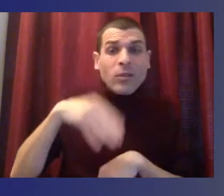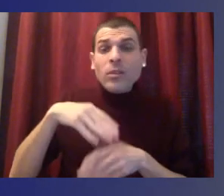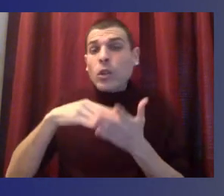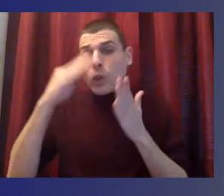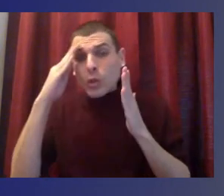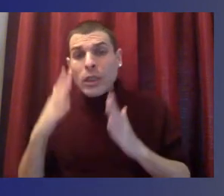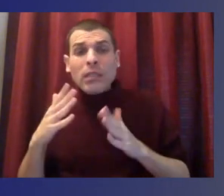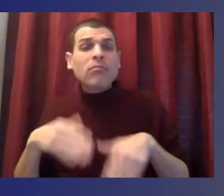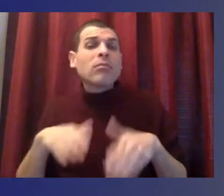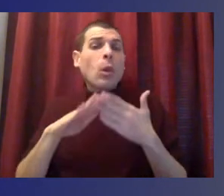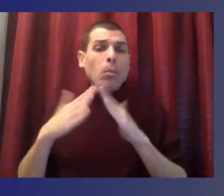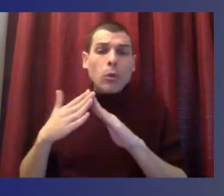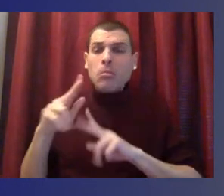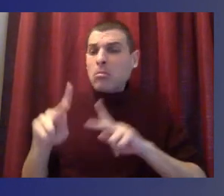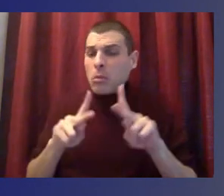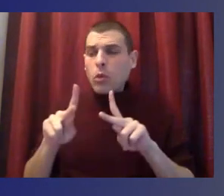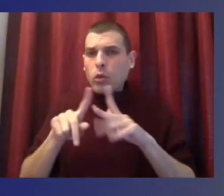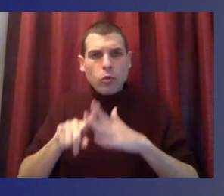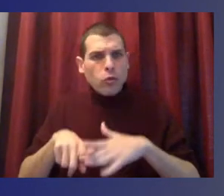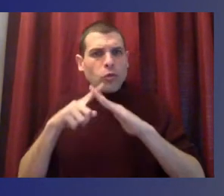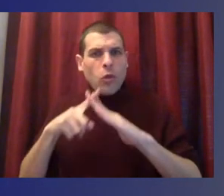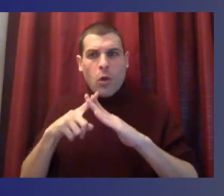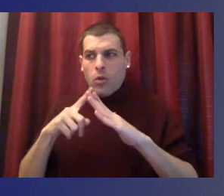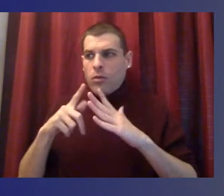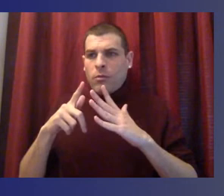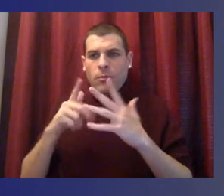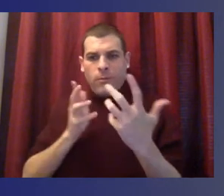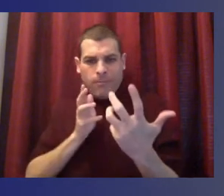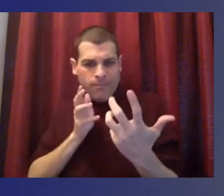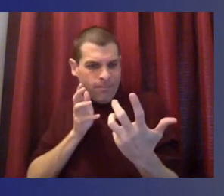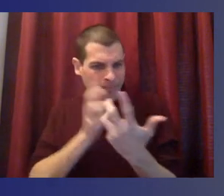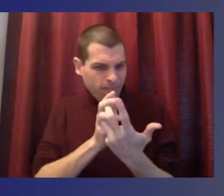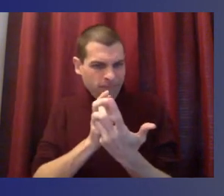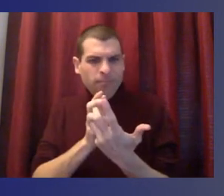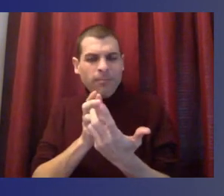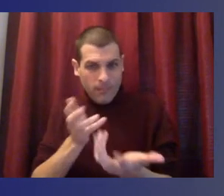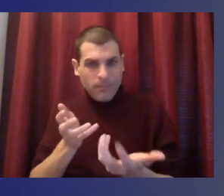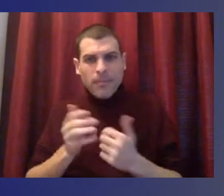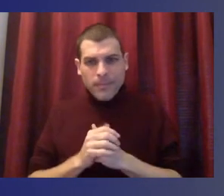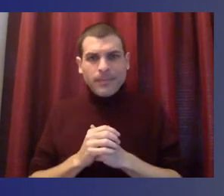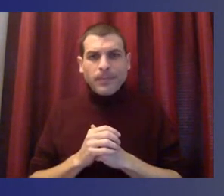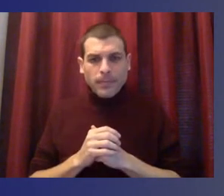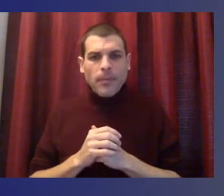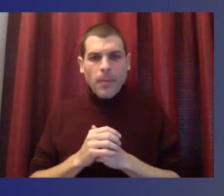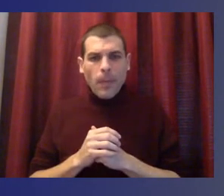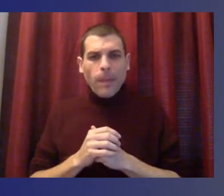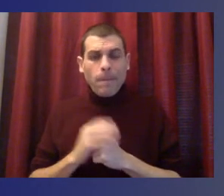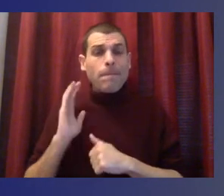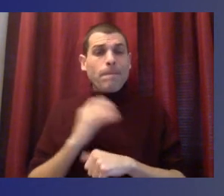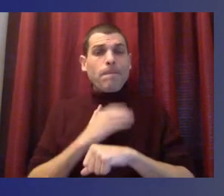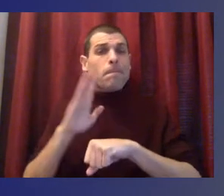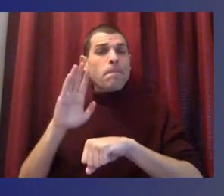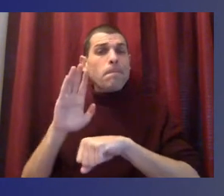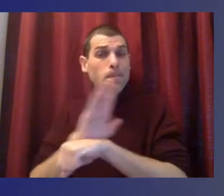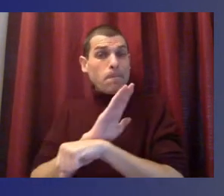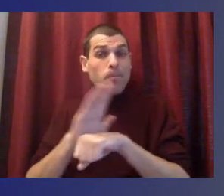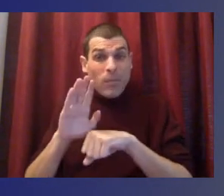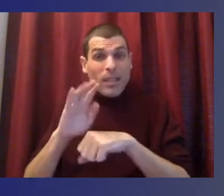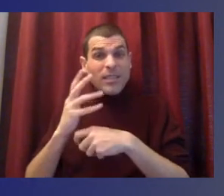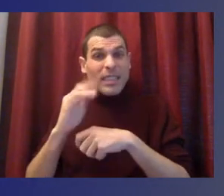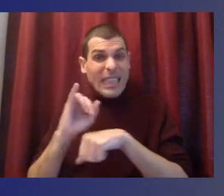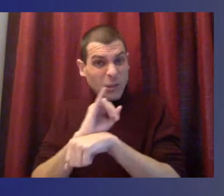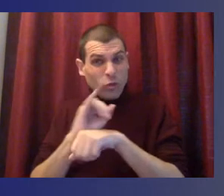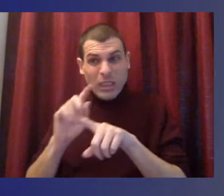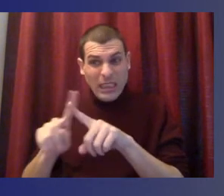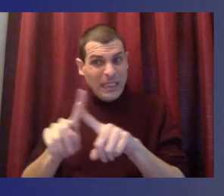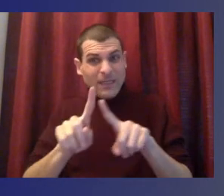necessarily in a way to serve students remotely, right? With our business industry, we are very proud of the fact that we've had partnerships with the Gresham Area